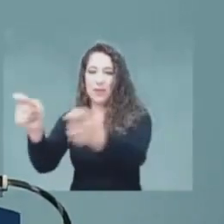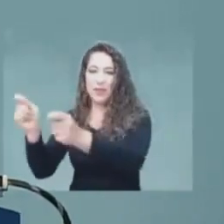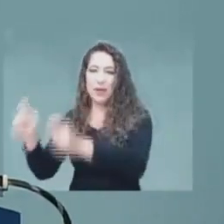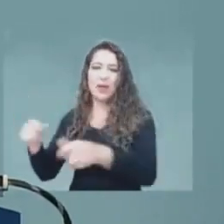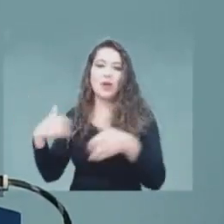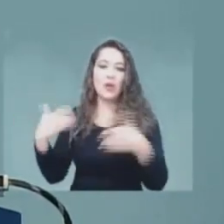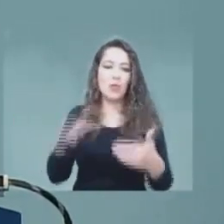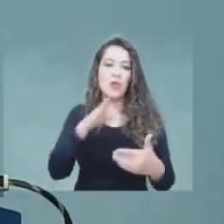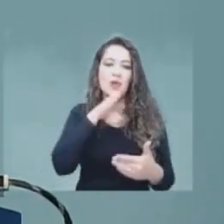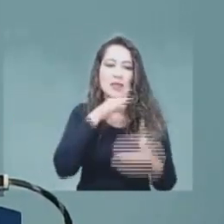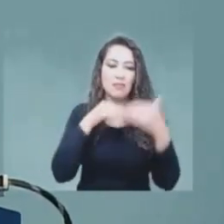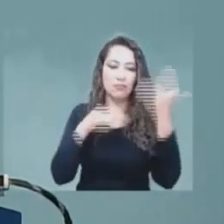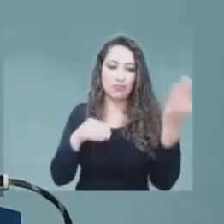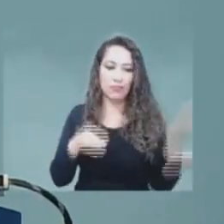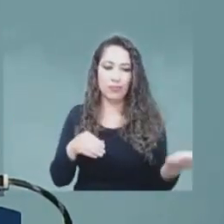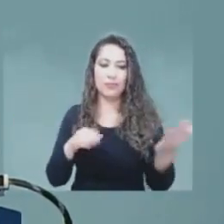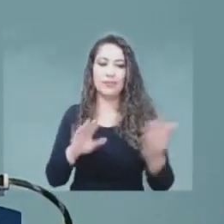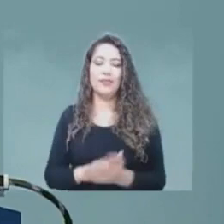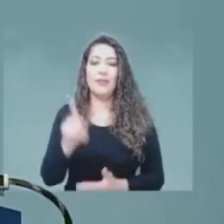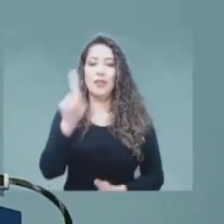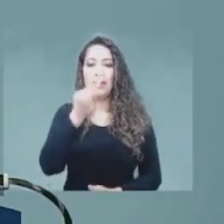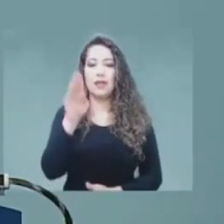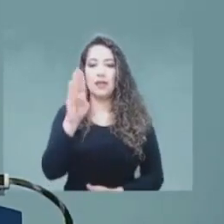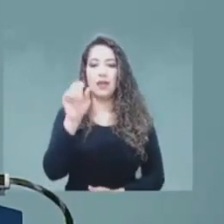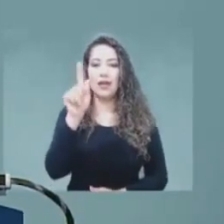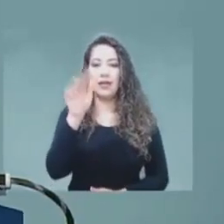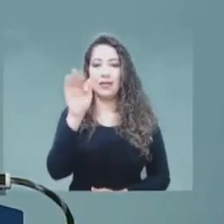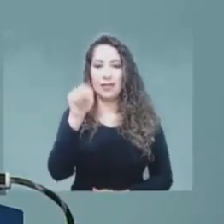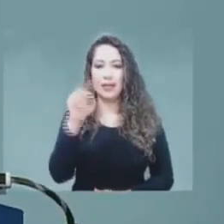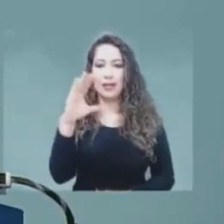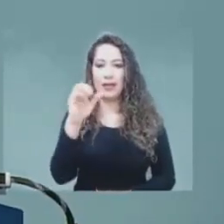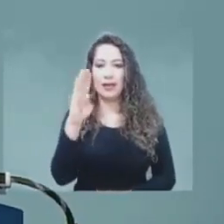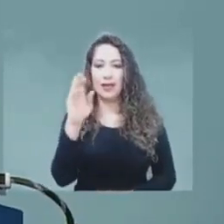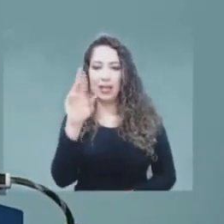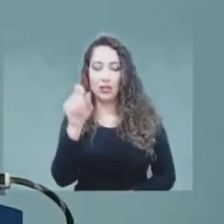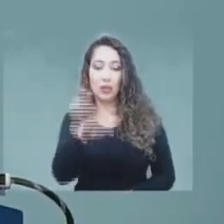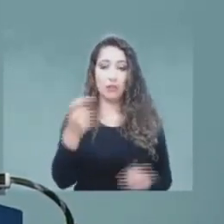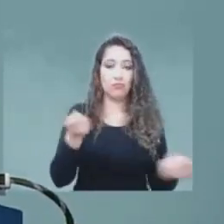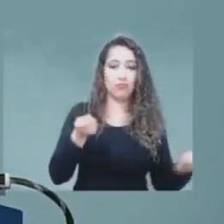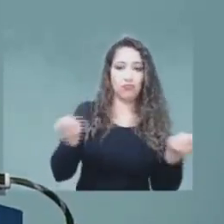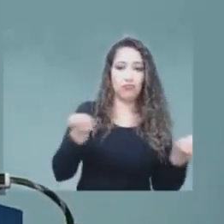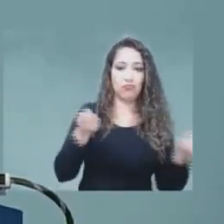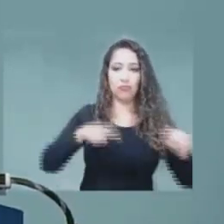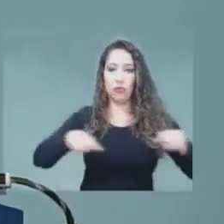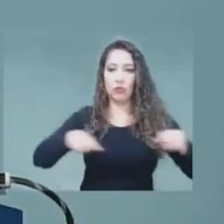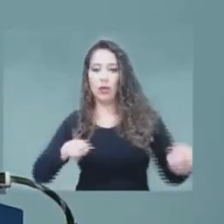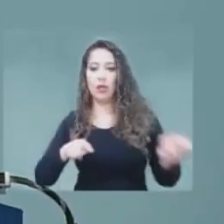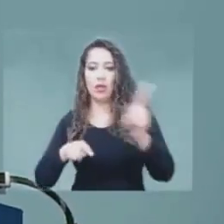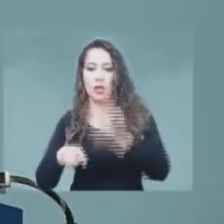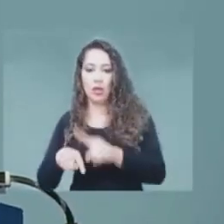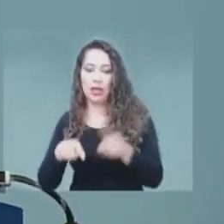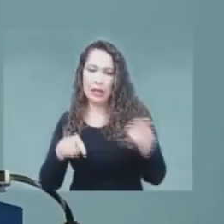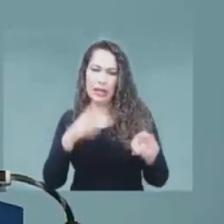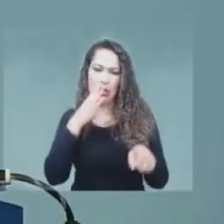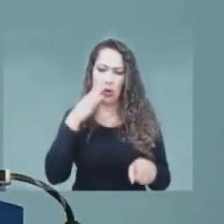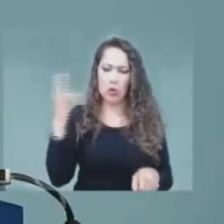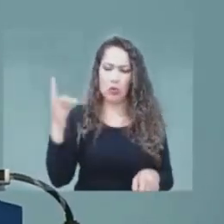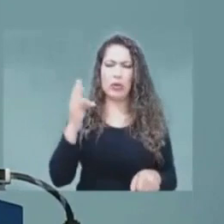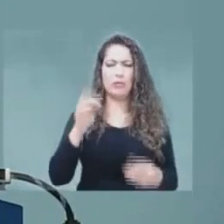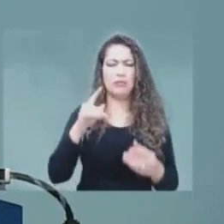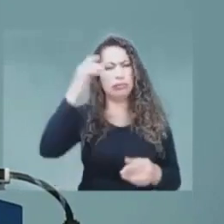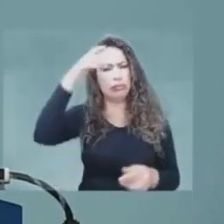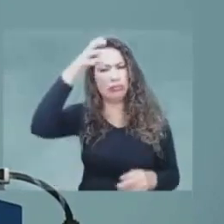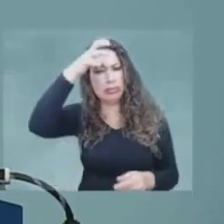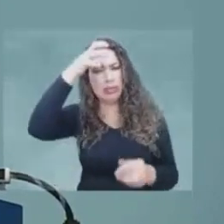For this panel, we have Sebastián Cabello, who will act as moderator. Sebastián is an expert in